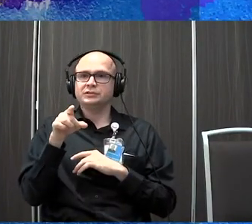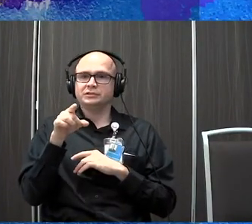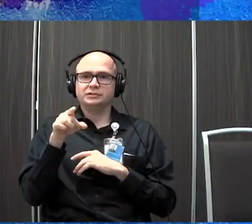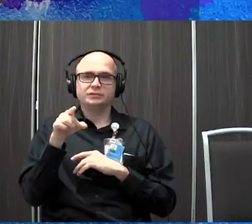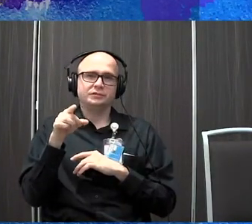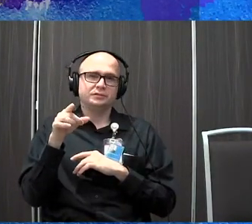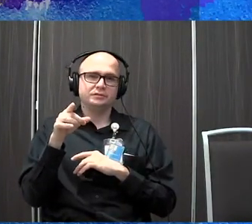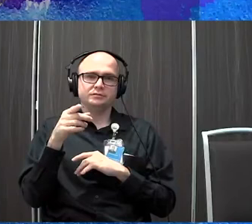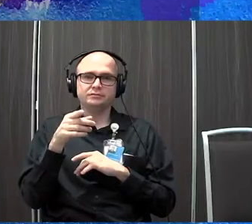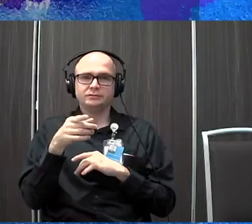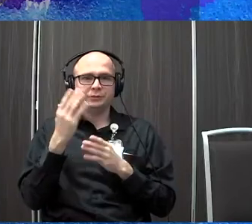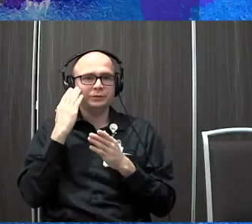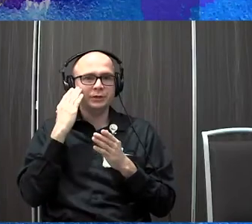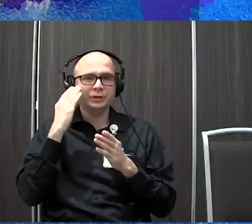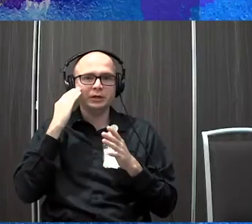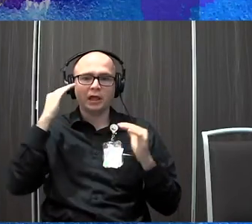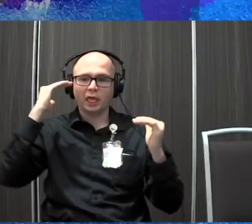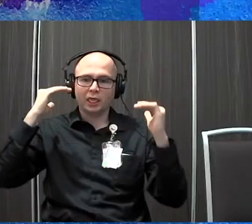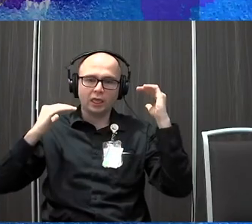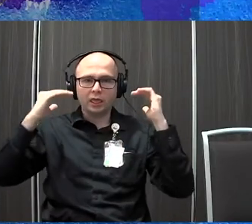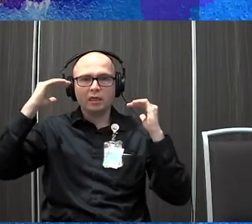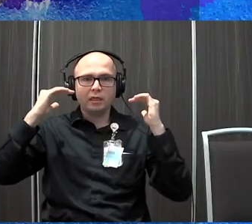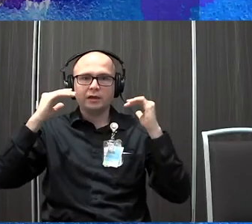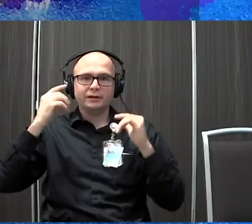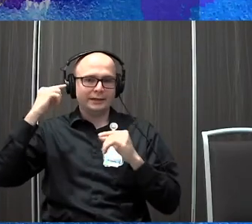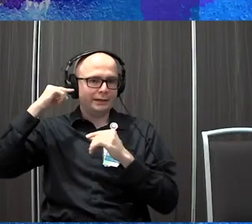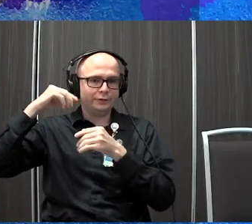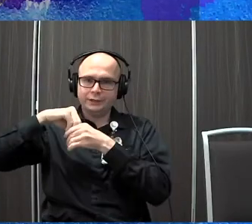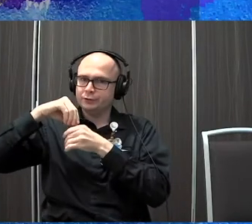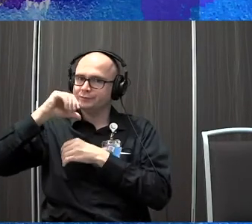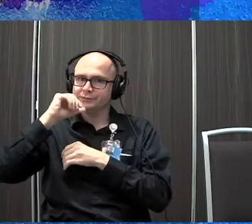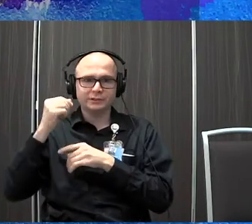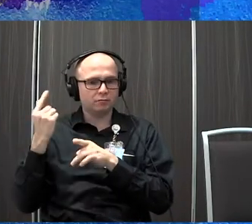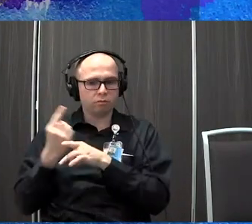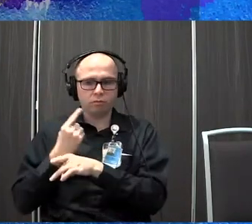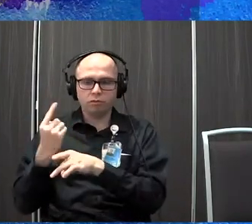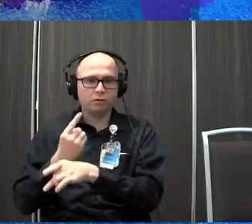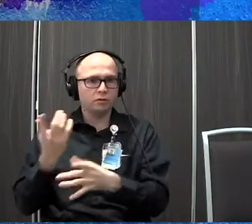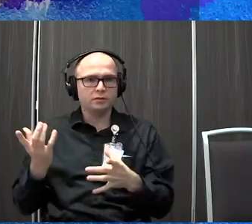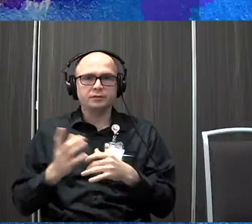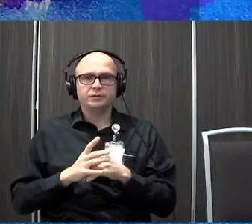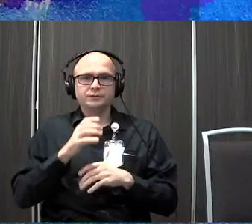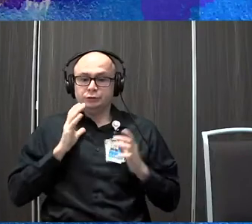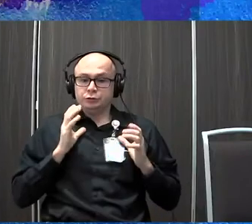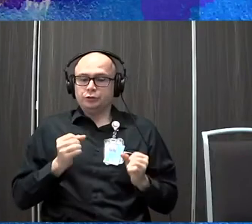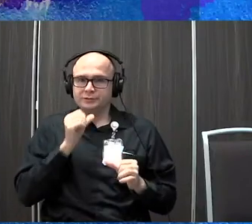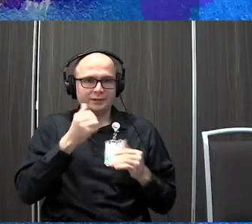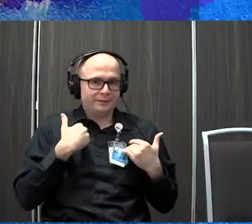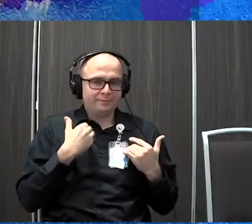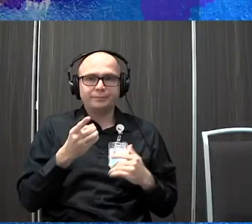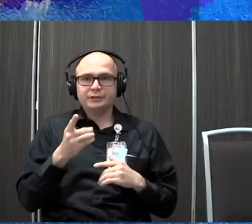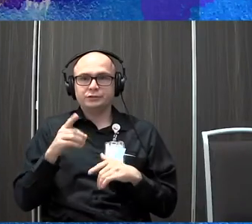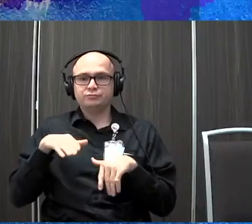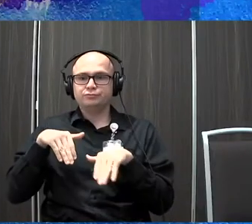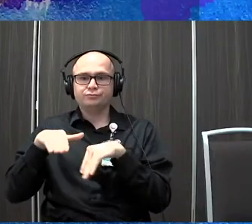what we, you know, we've talked about that bilateral vestibular hypofunction, her inner ears are not providing her balance. She does not have charge, but, and she's moving very